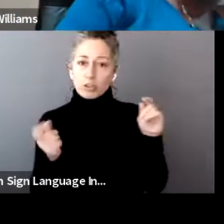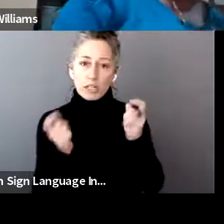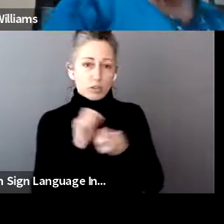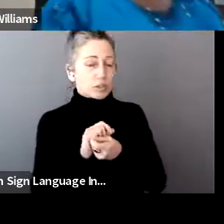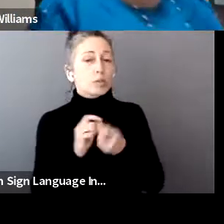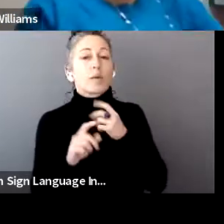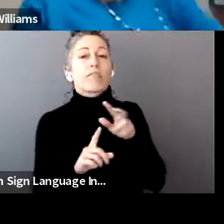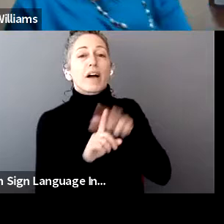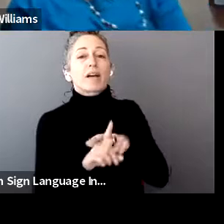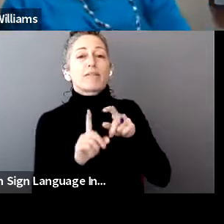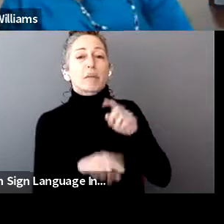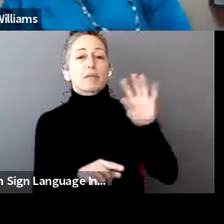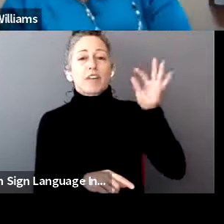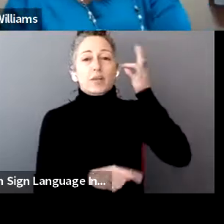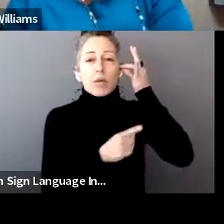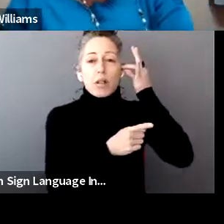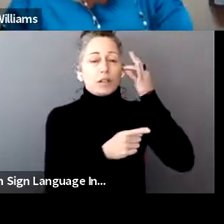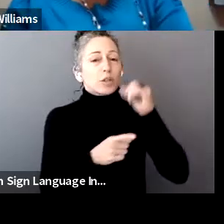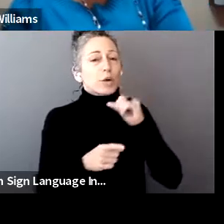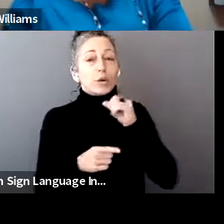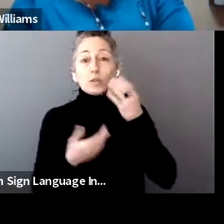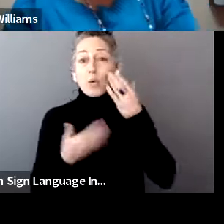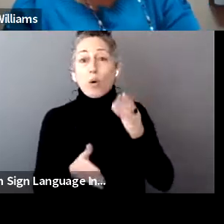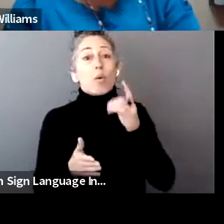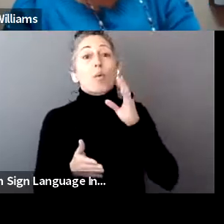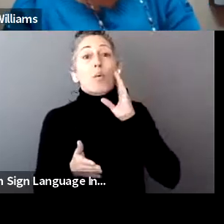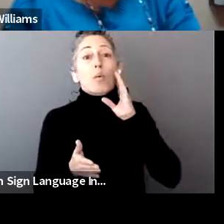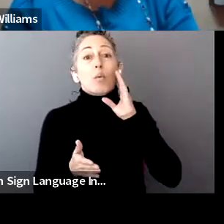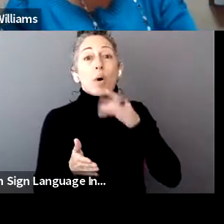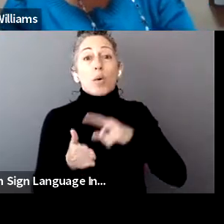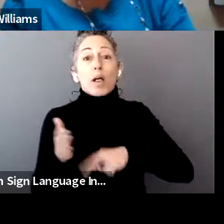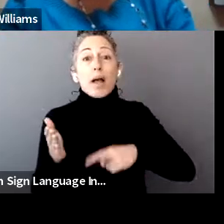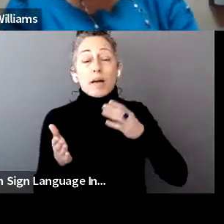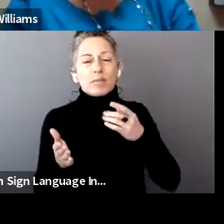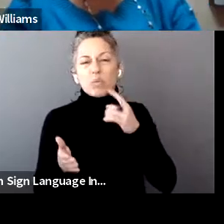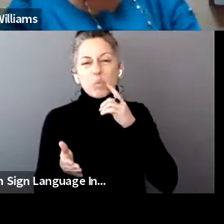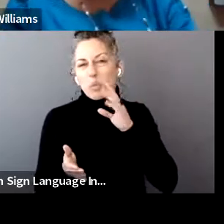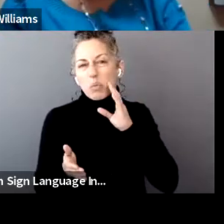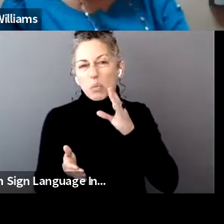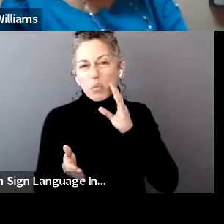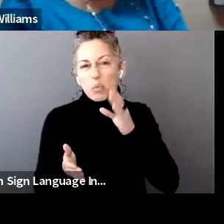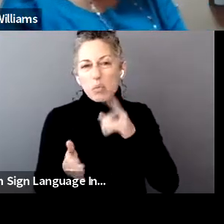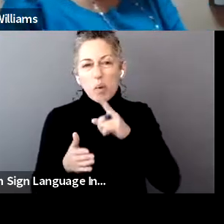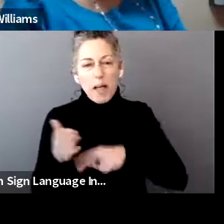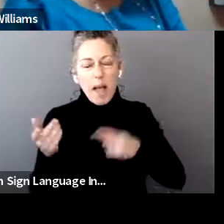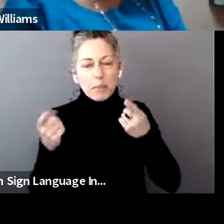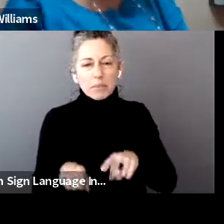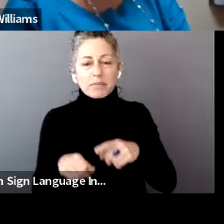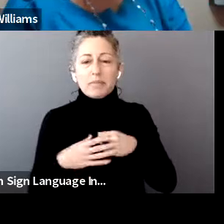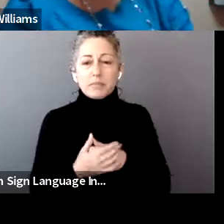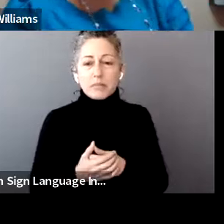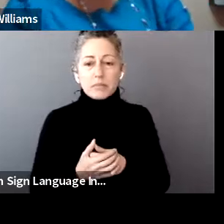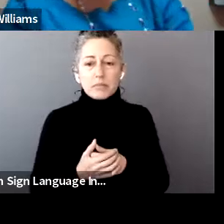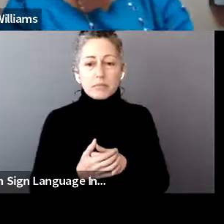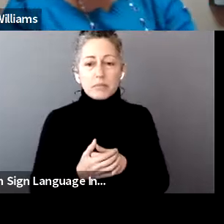we do not know what's going to happen with the unemployment with the 10,200 until they make their decision. Then after they make their decision, we